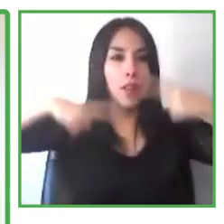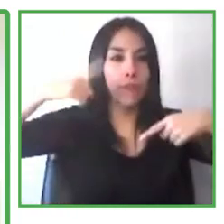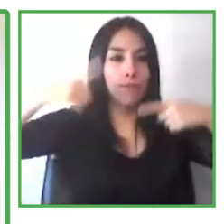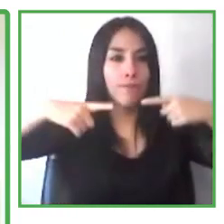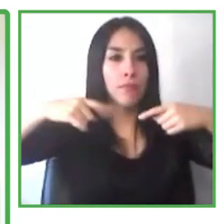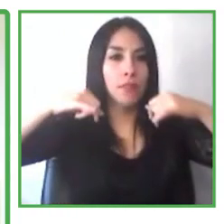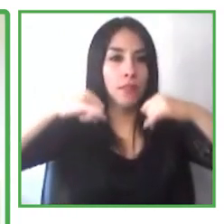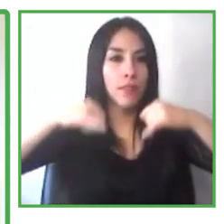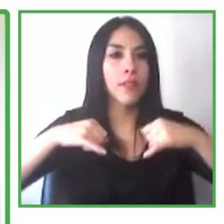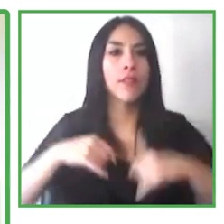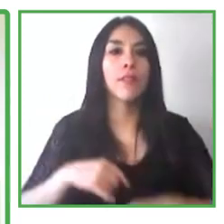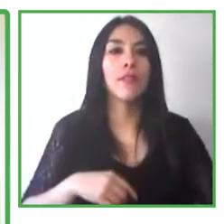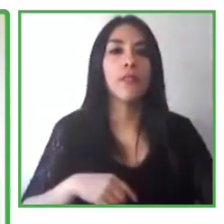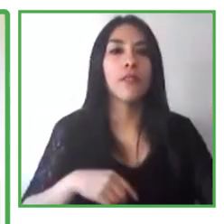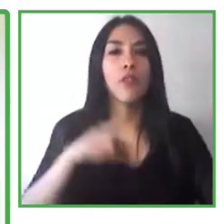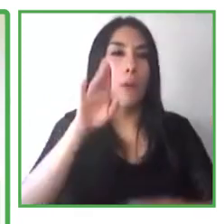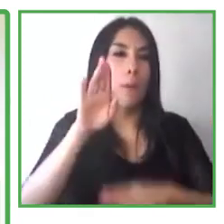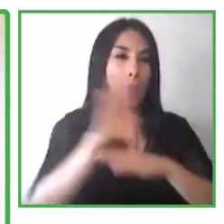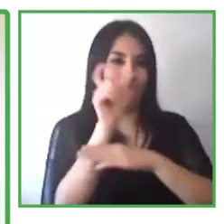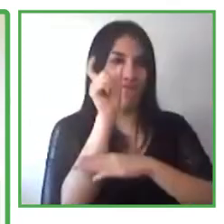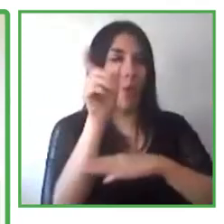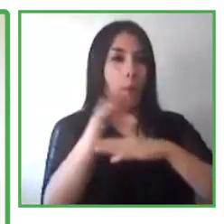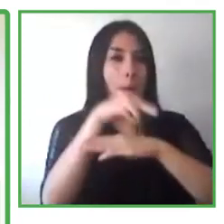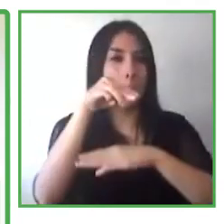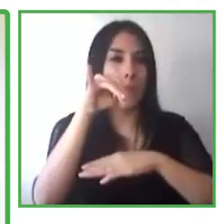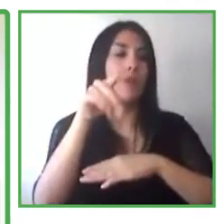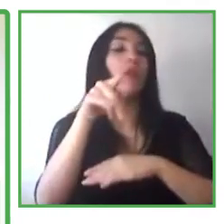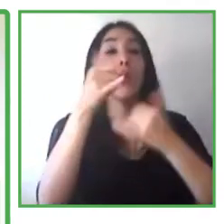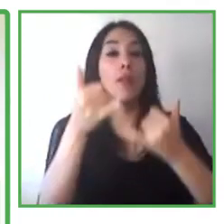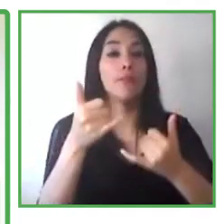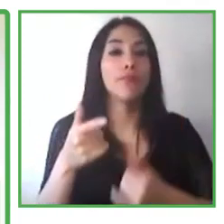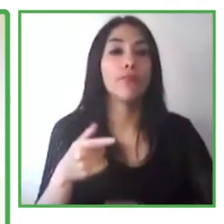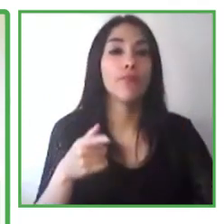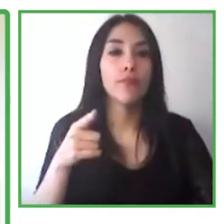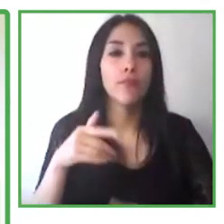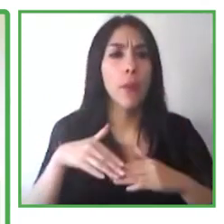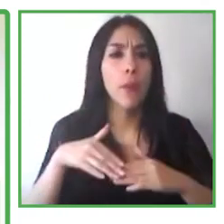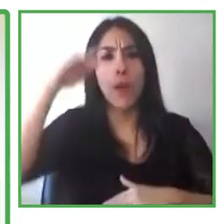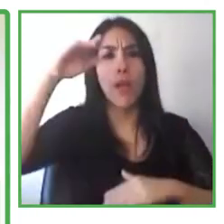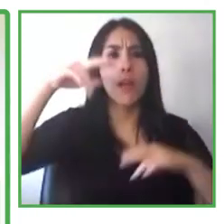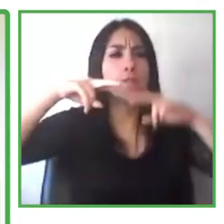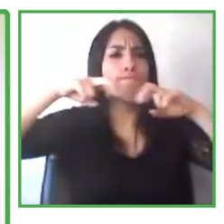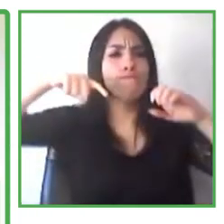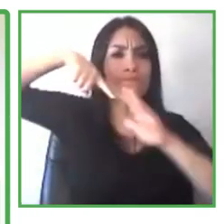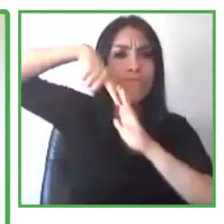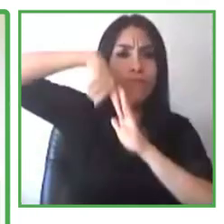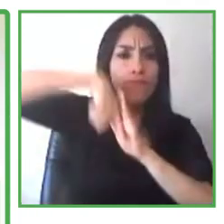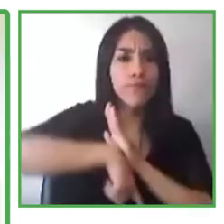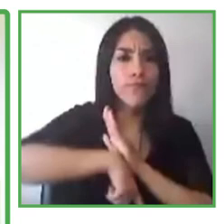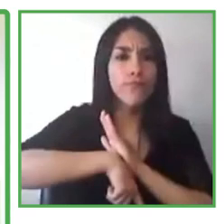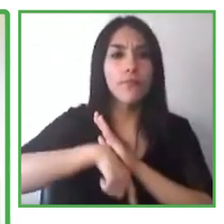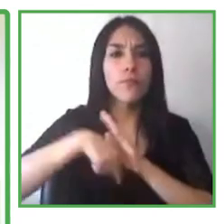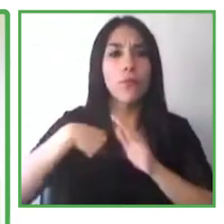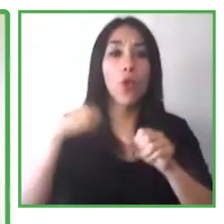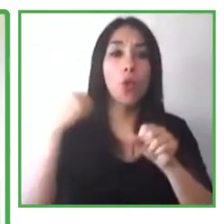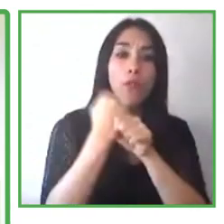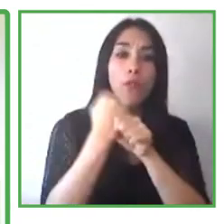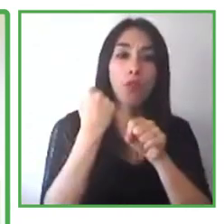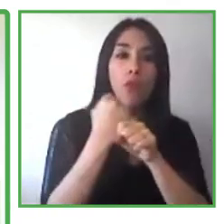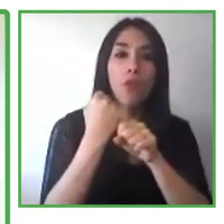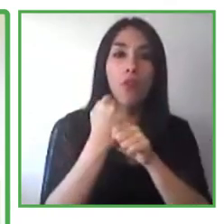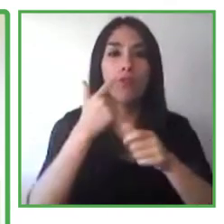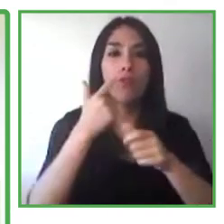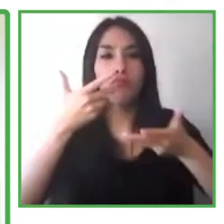as does a lot of folks with disabilities on our team who really, really want to see a global impact. At Microsoft,